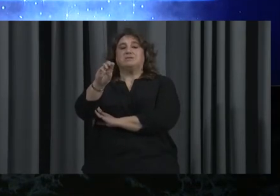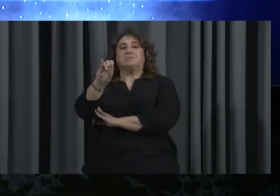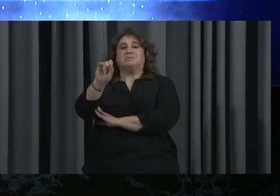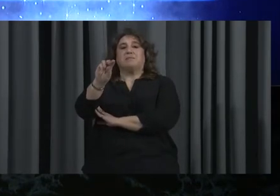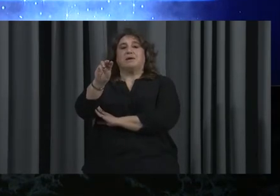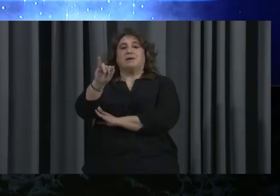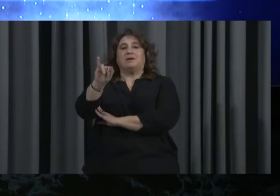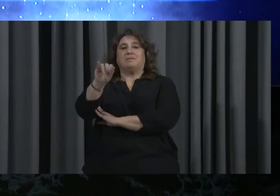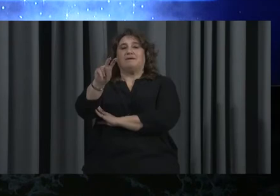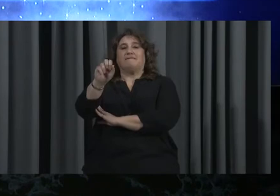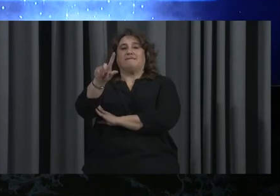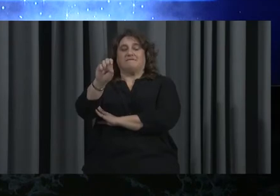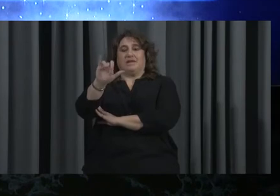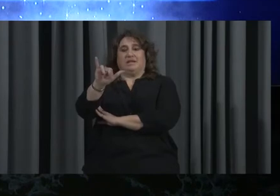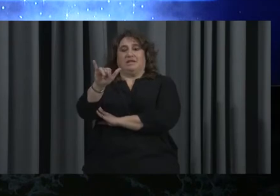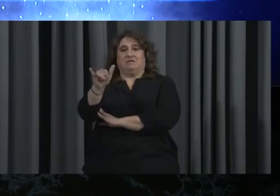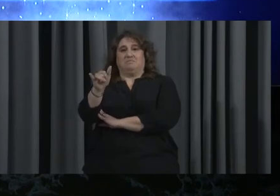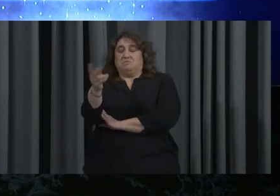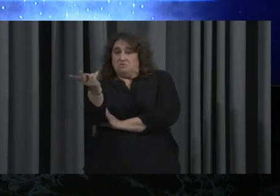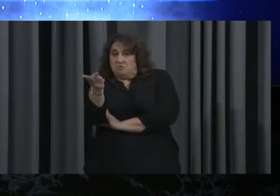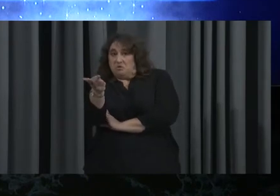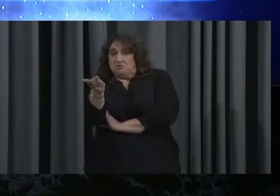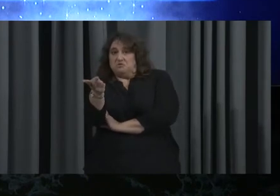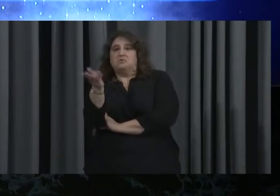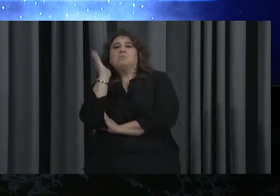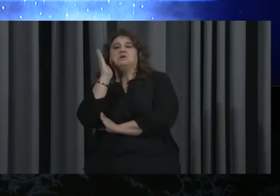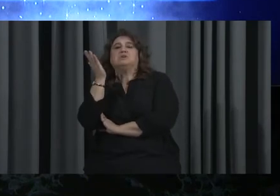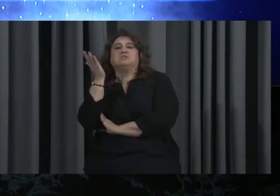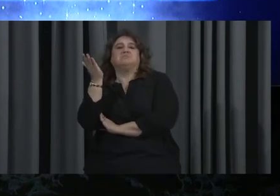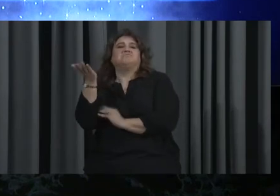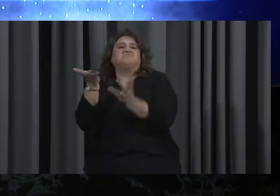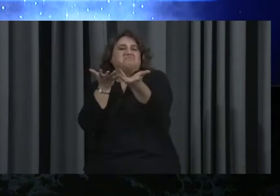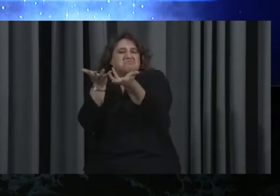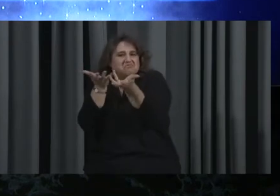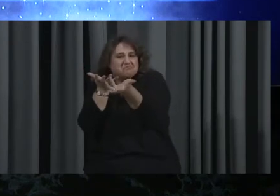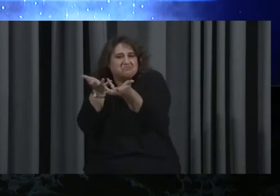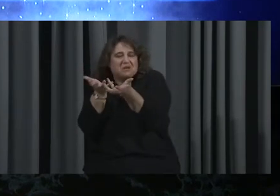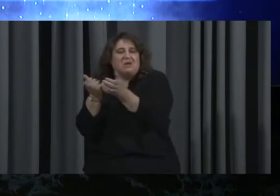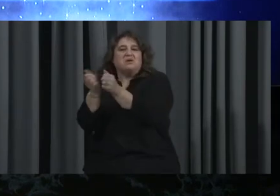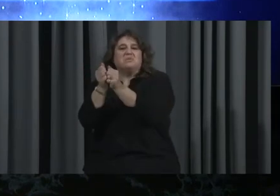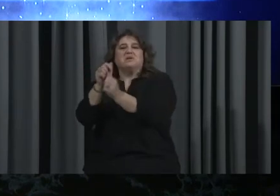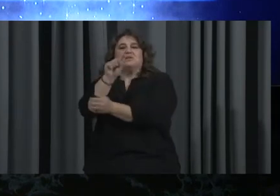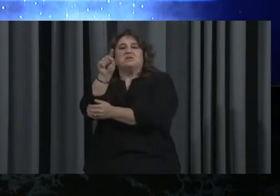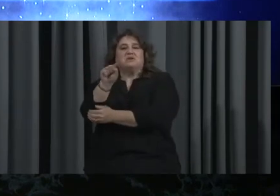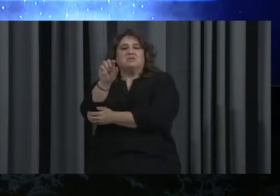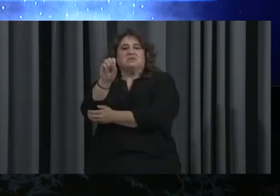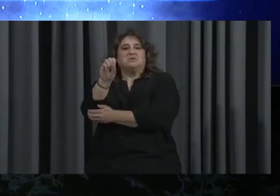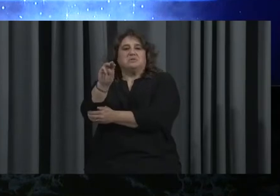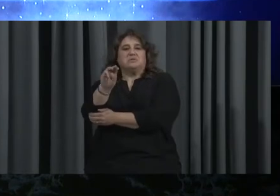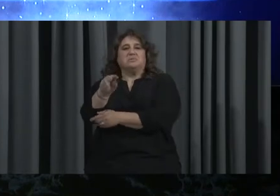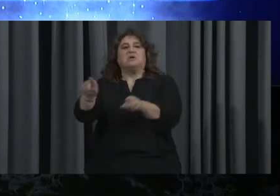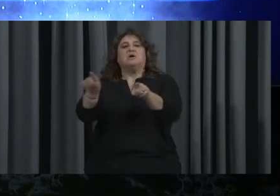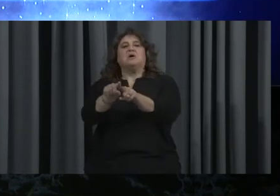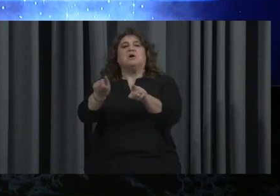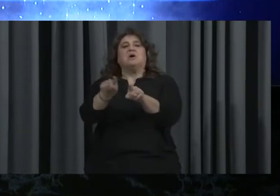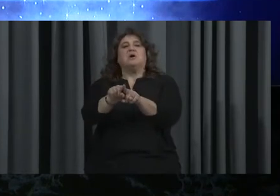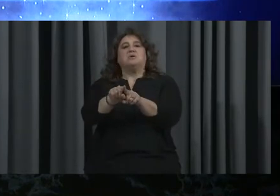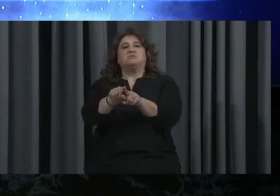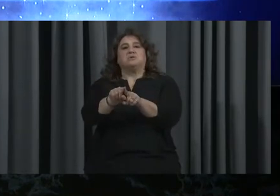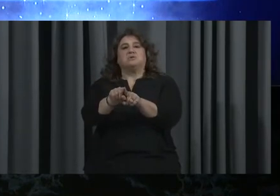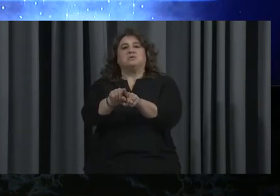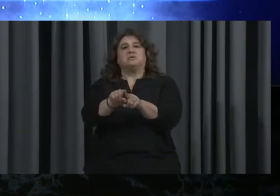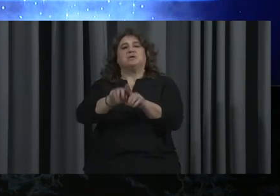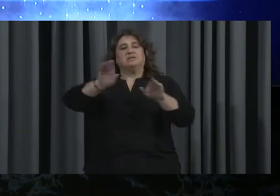They will be available to facilitate our chat via Zoom. We would also like to introduce our interpreter,